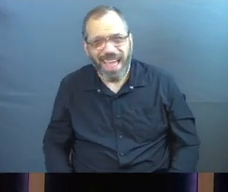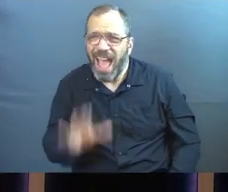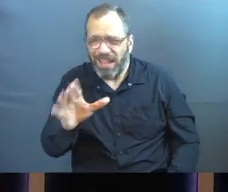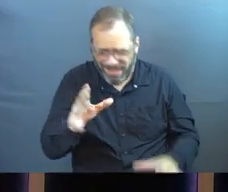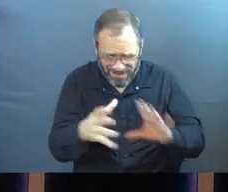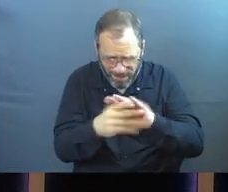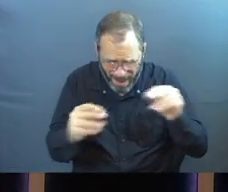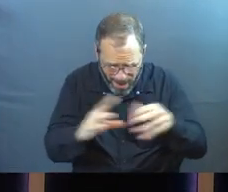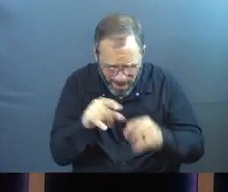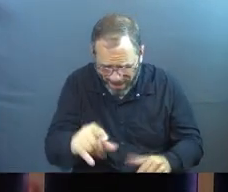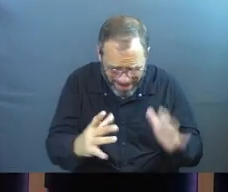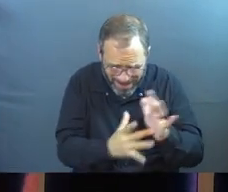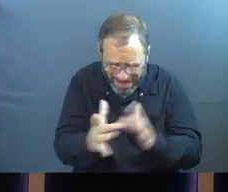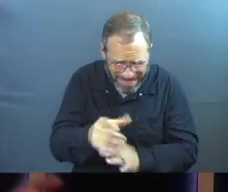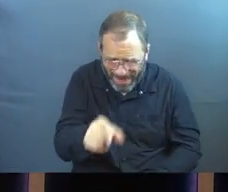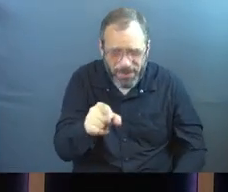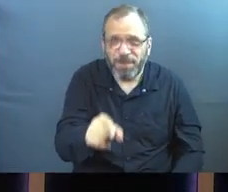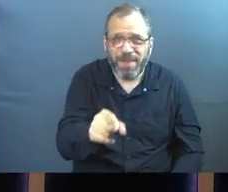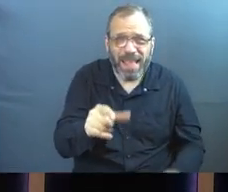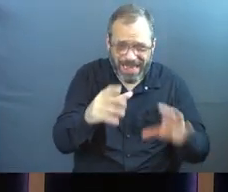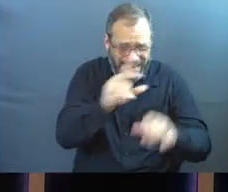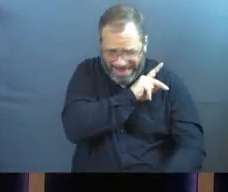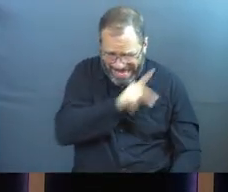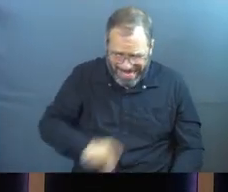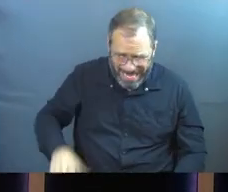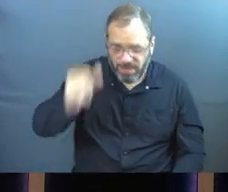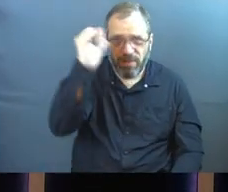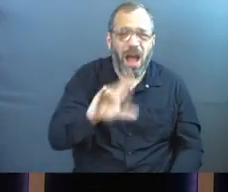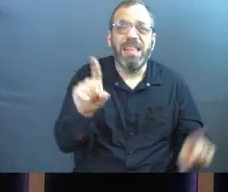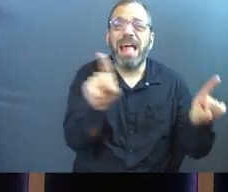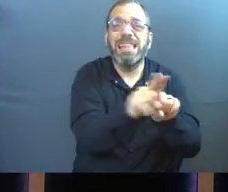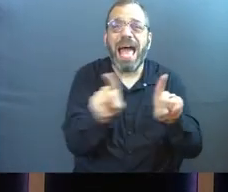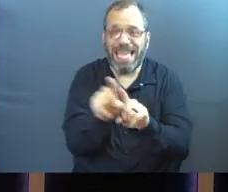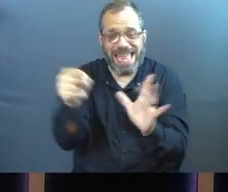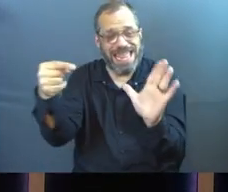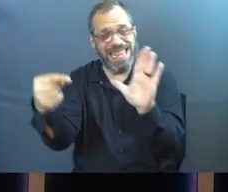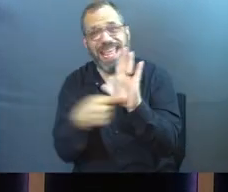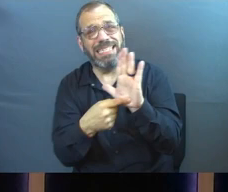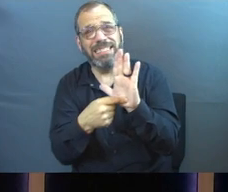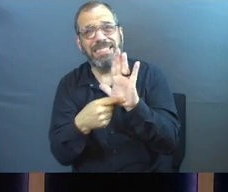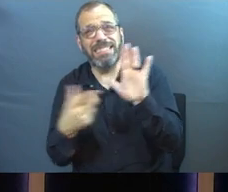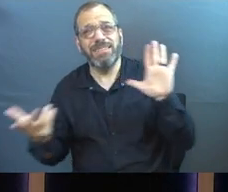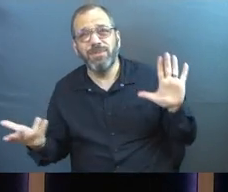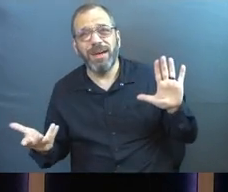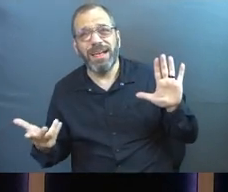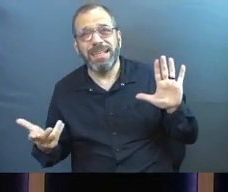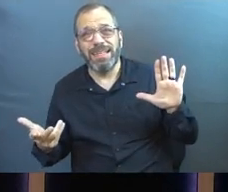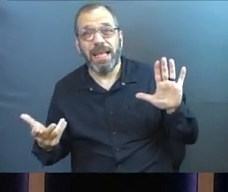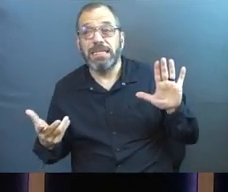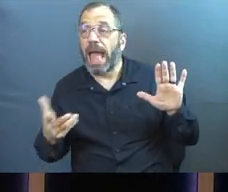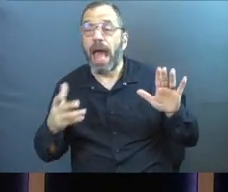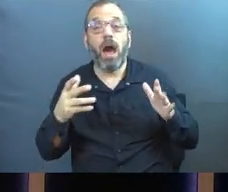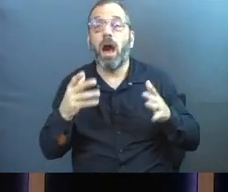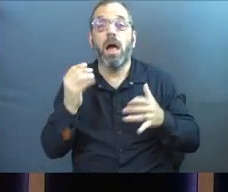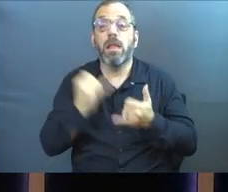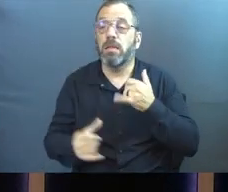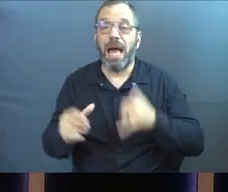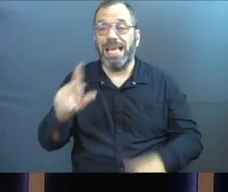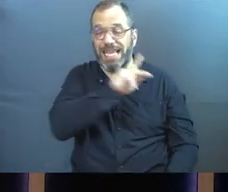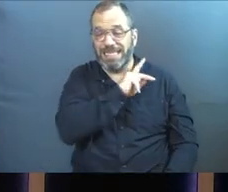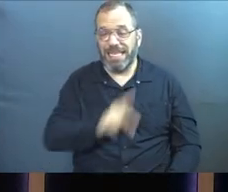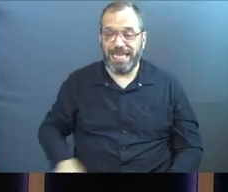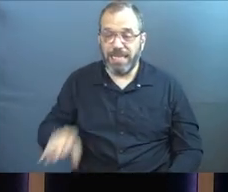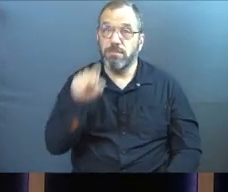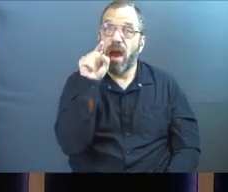the parables. Jesus is always saying the kingdom of God is like this. And the alternative is the kingdom of